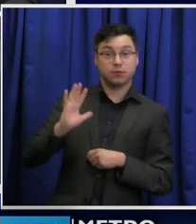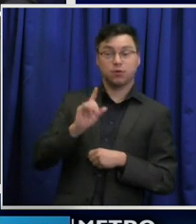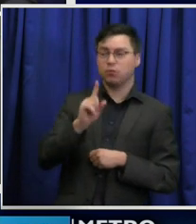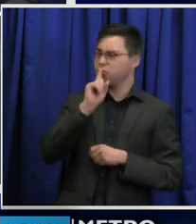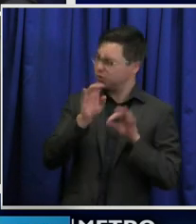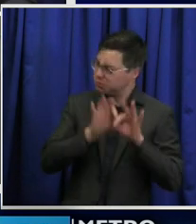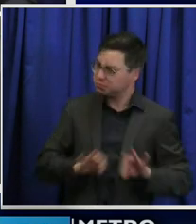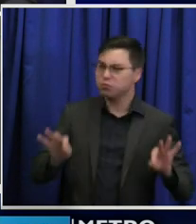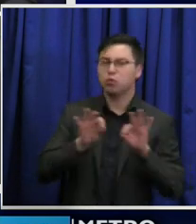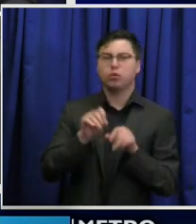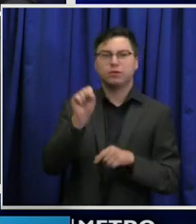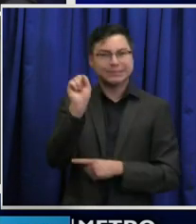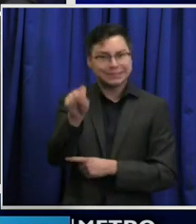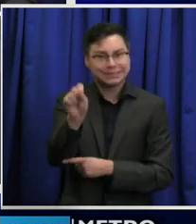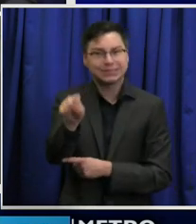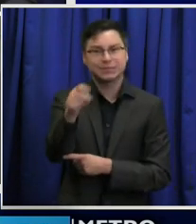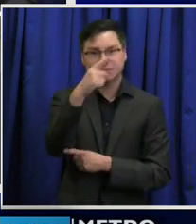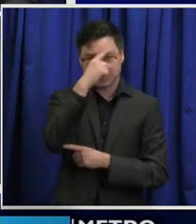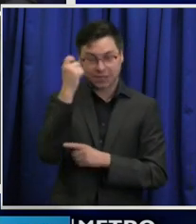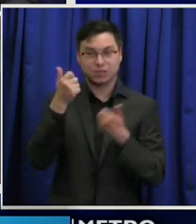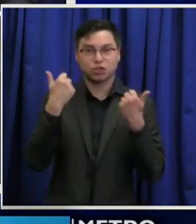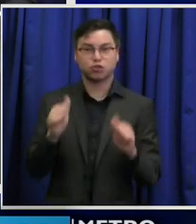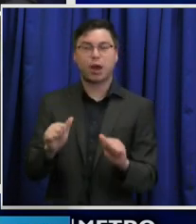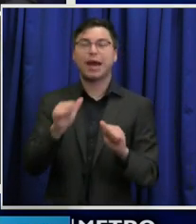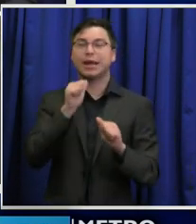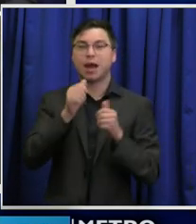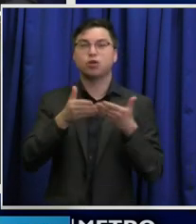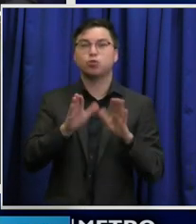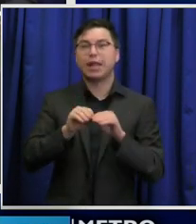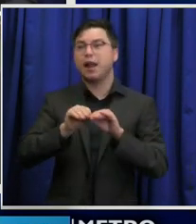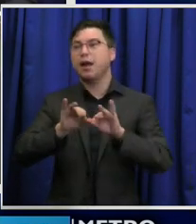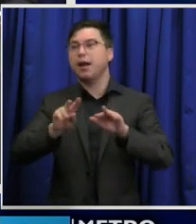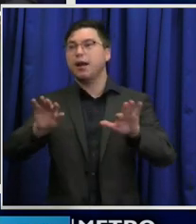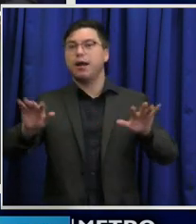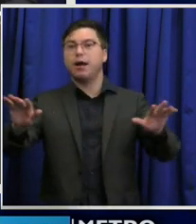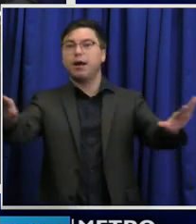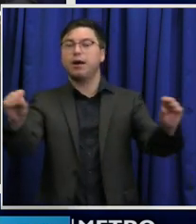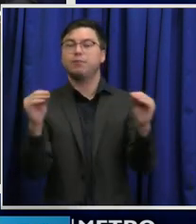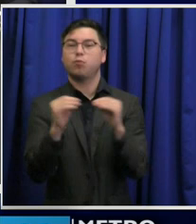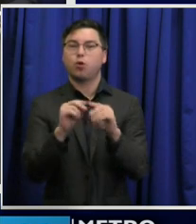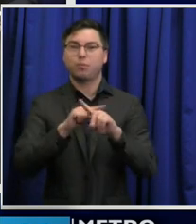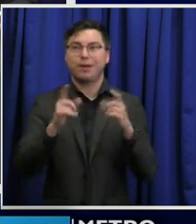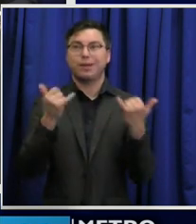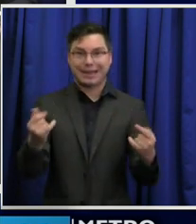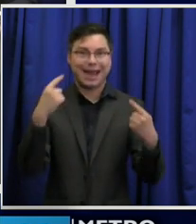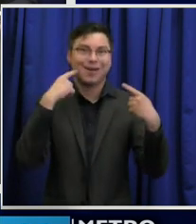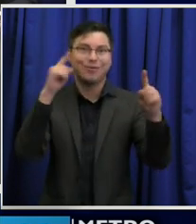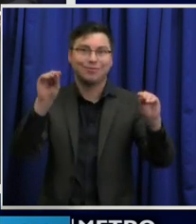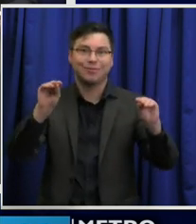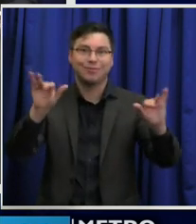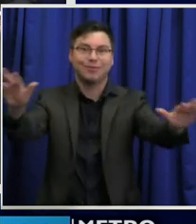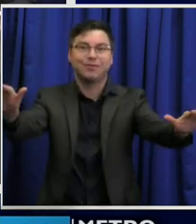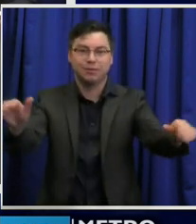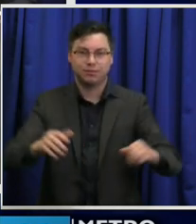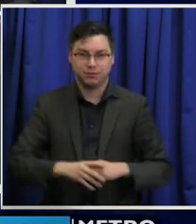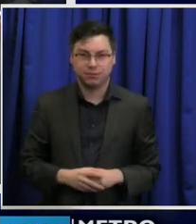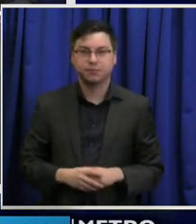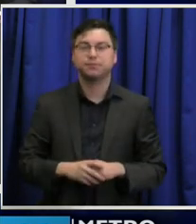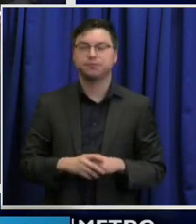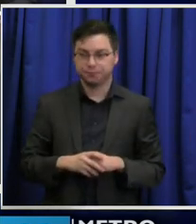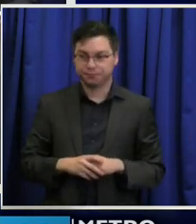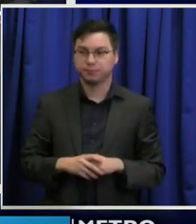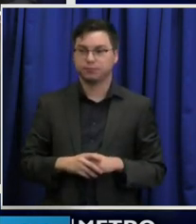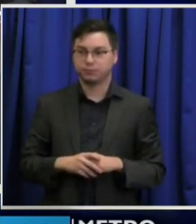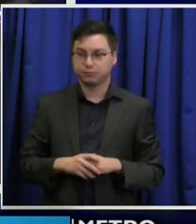were trying to keep it from getting out of the hay barn. But now it's spread out into the field and that's going to require